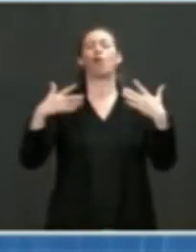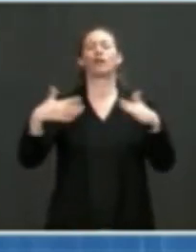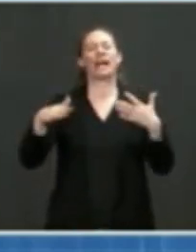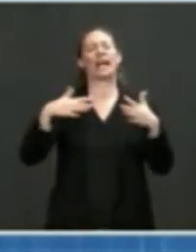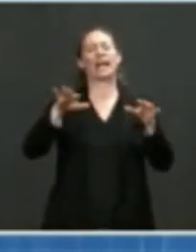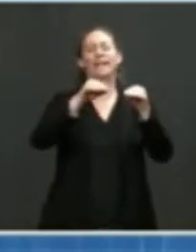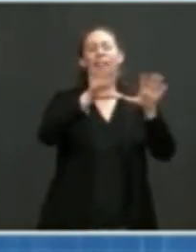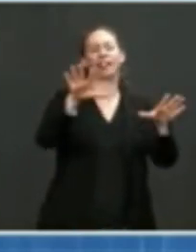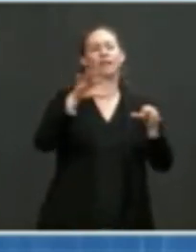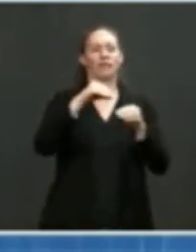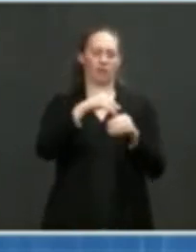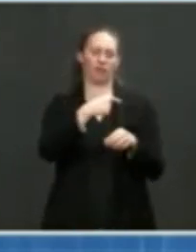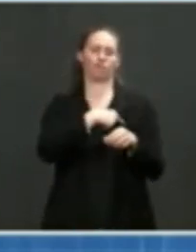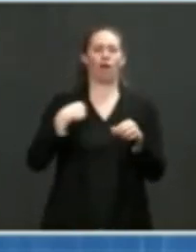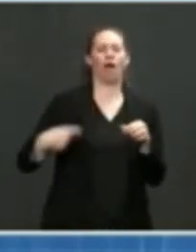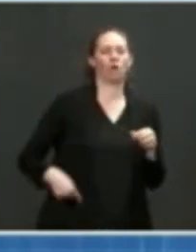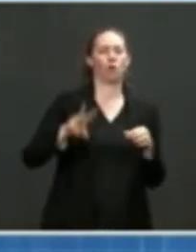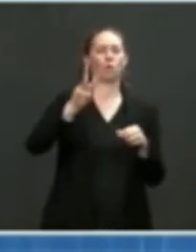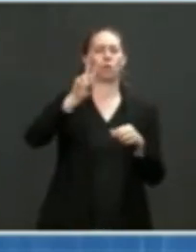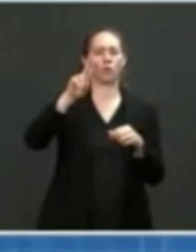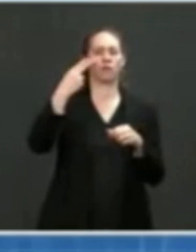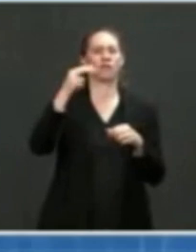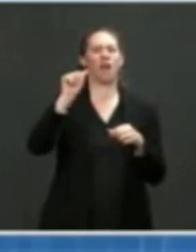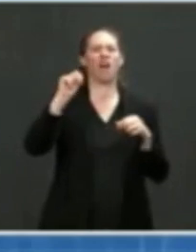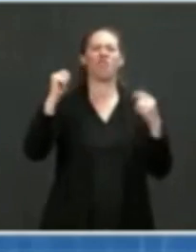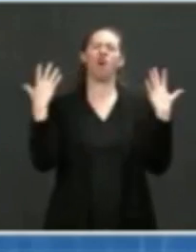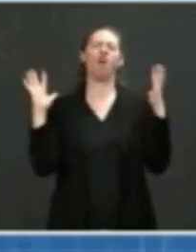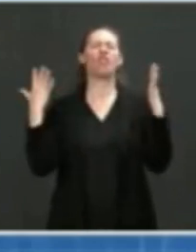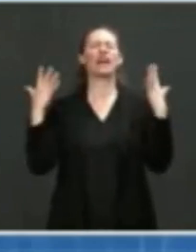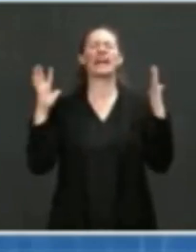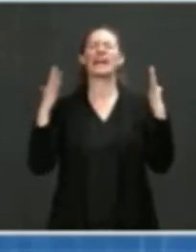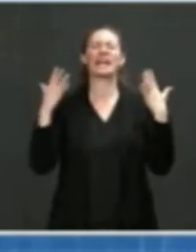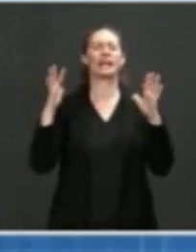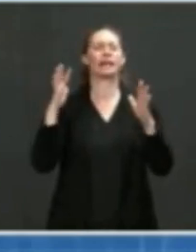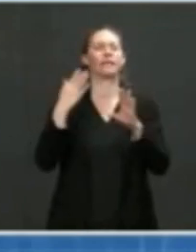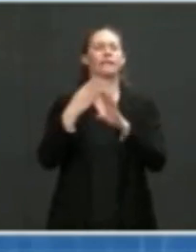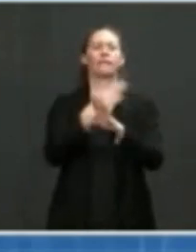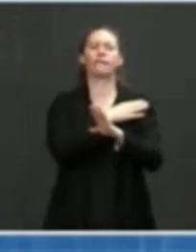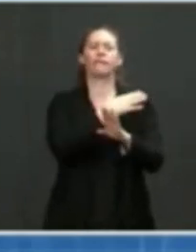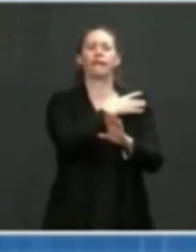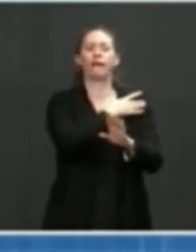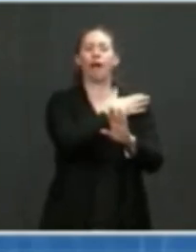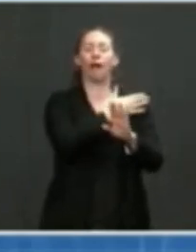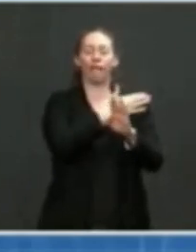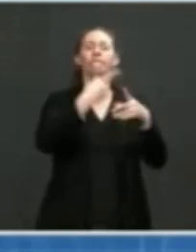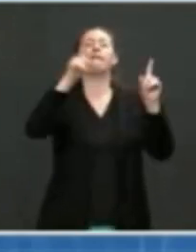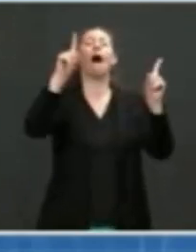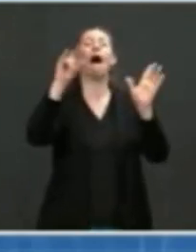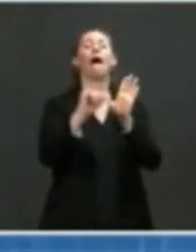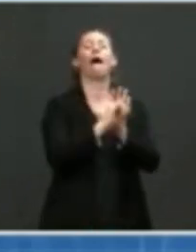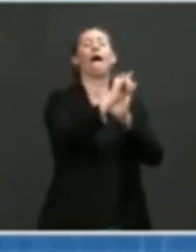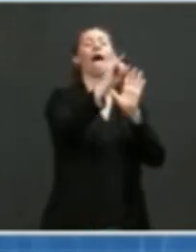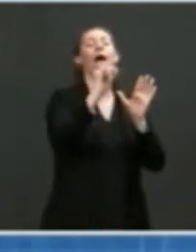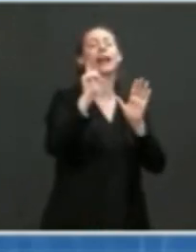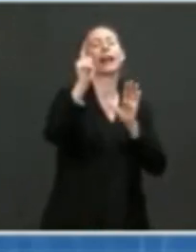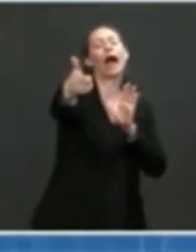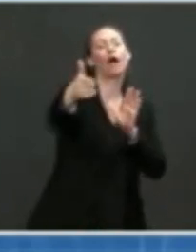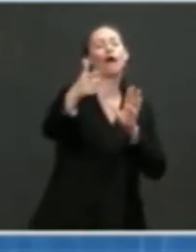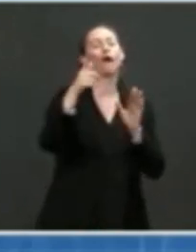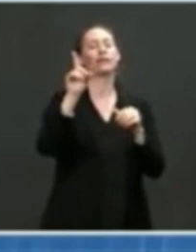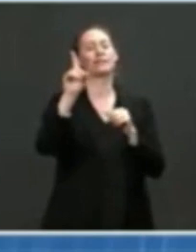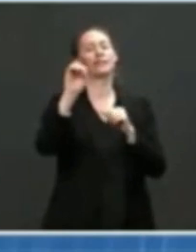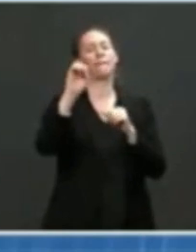for a month or more before they were clinically recognized at the end of December of 2019.